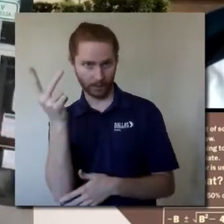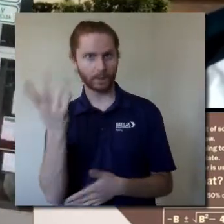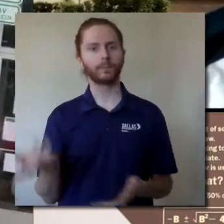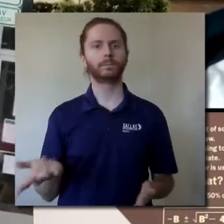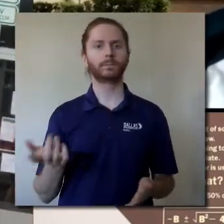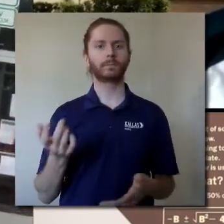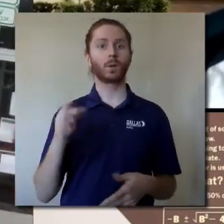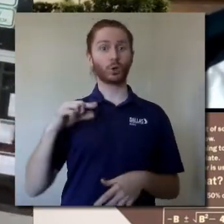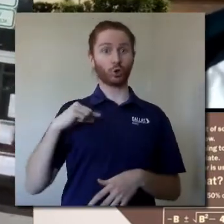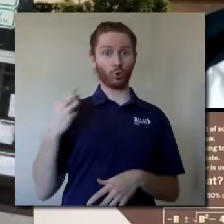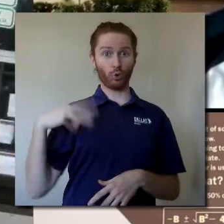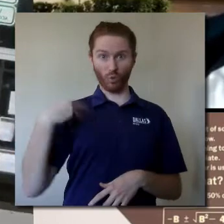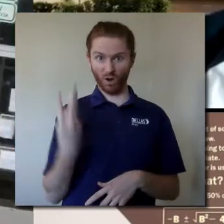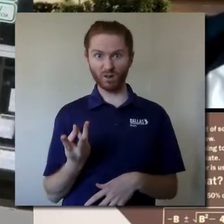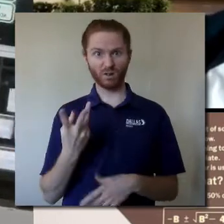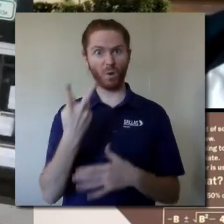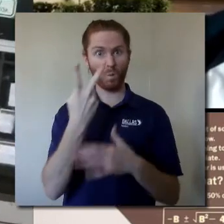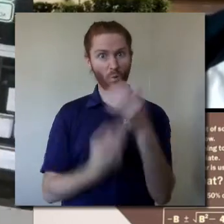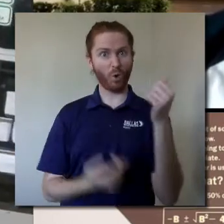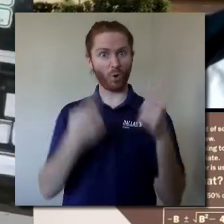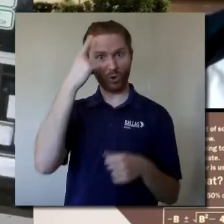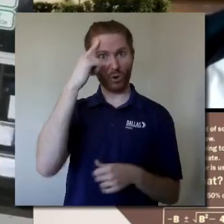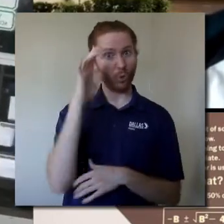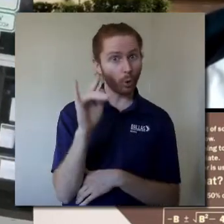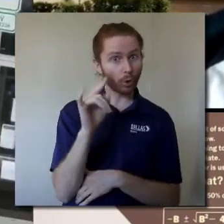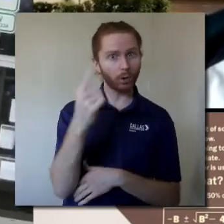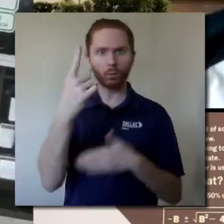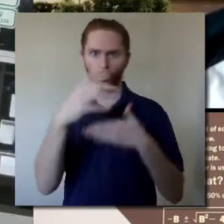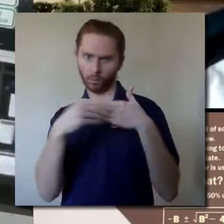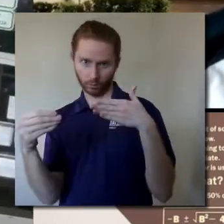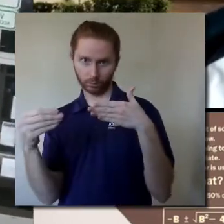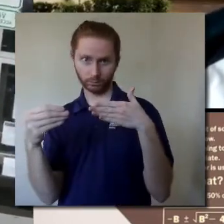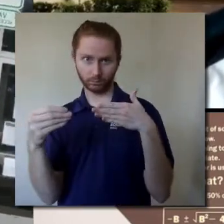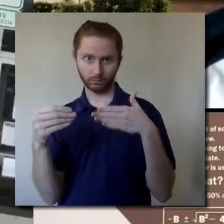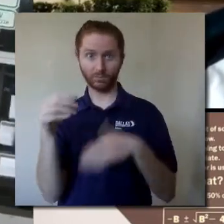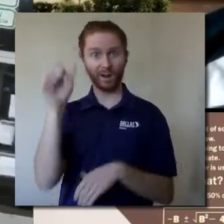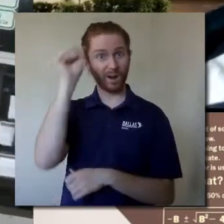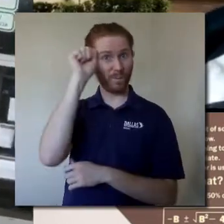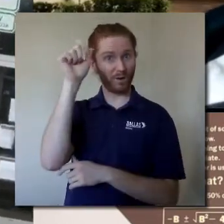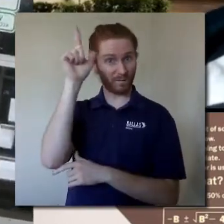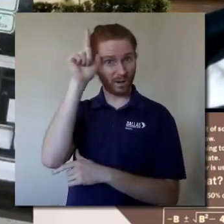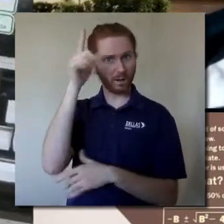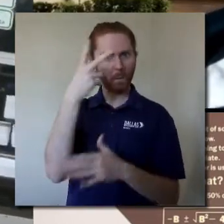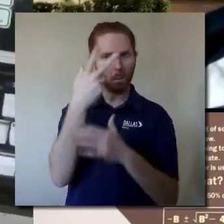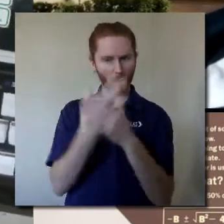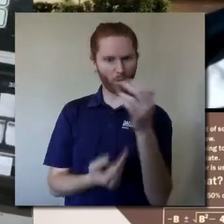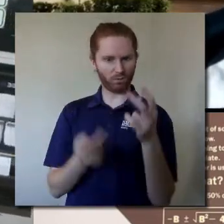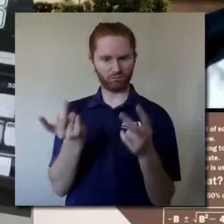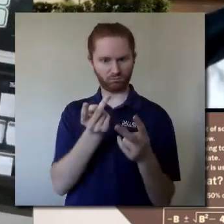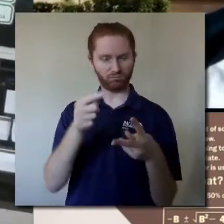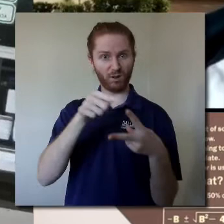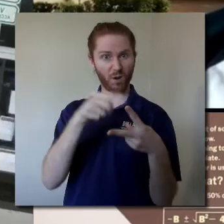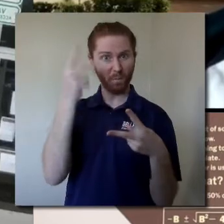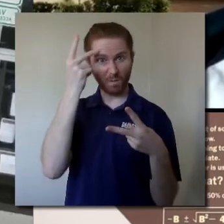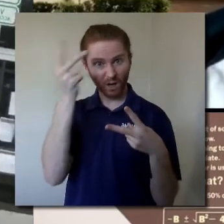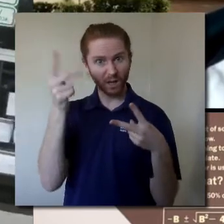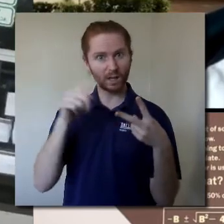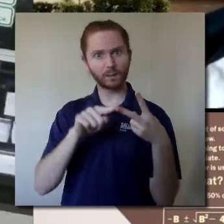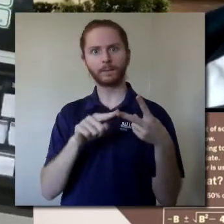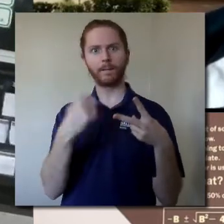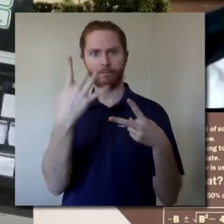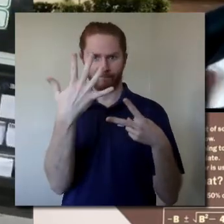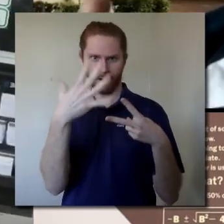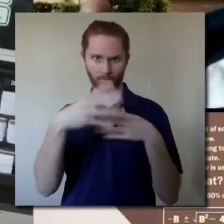is on both the quarter and the one dollar bill. Abraham Lincoln is on both the penny and the five dollar bill.